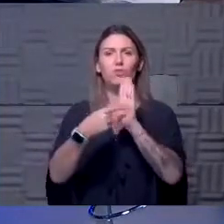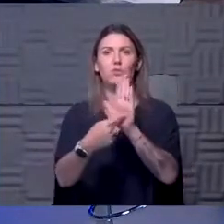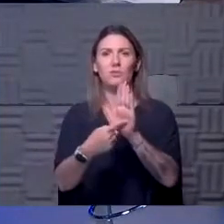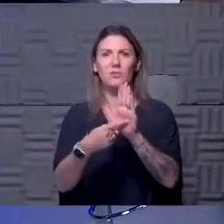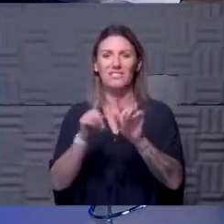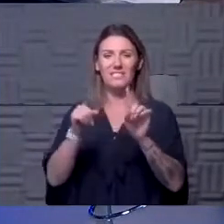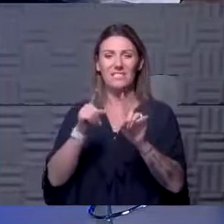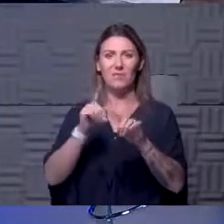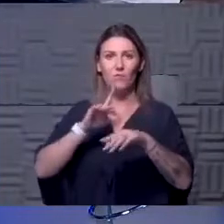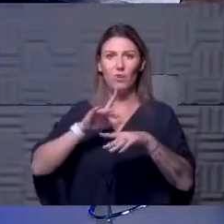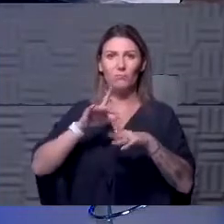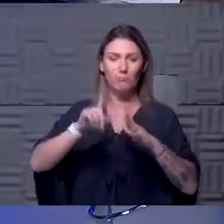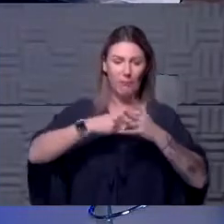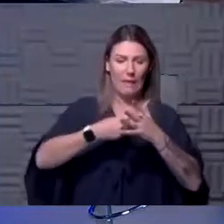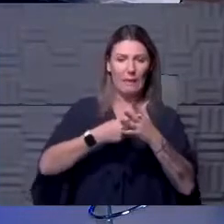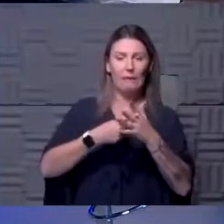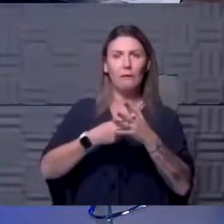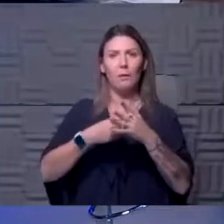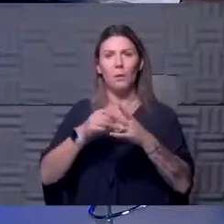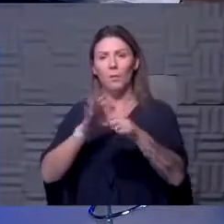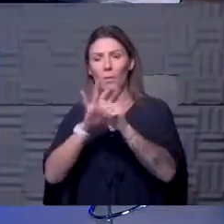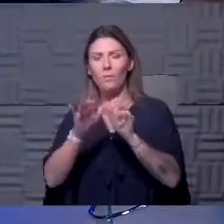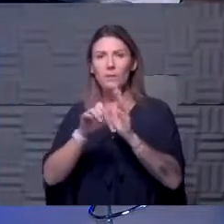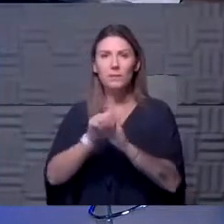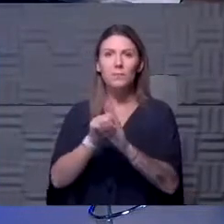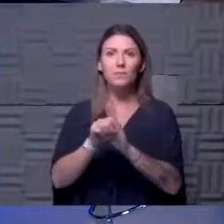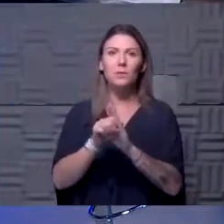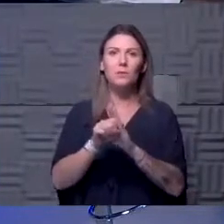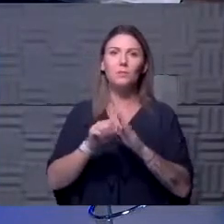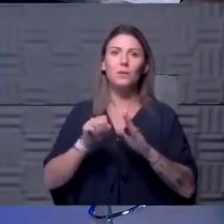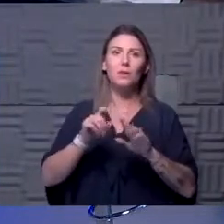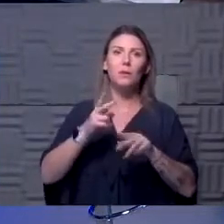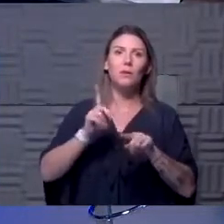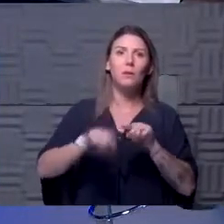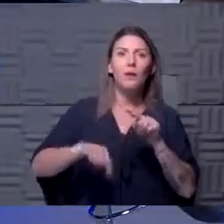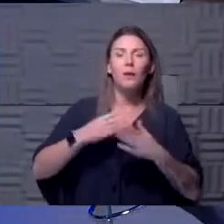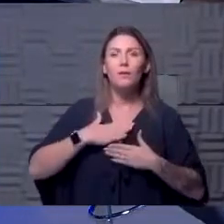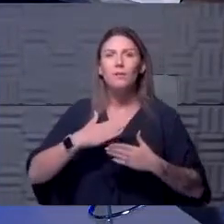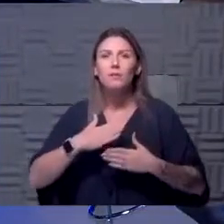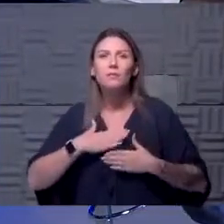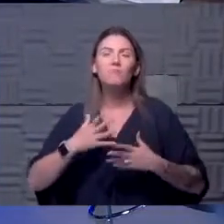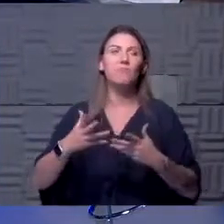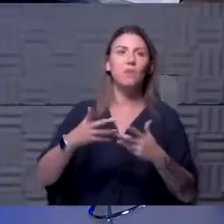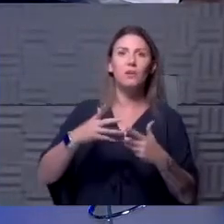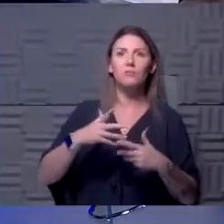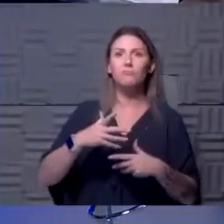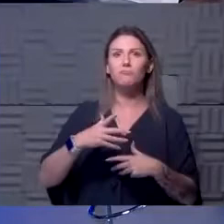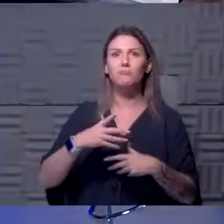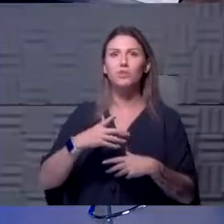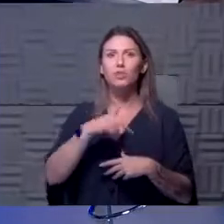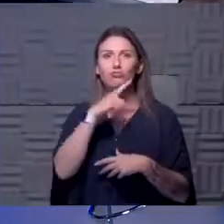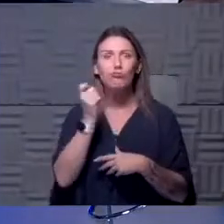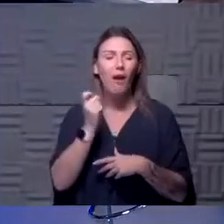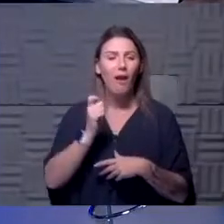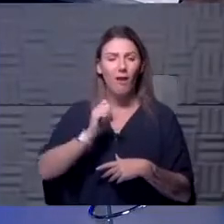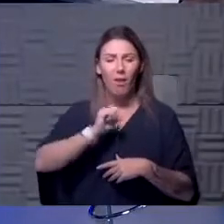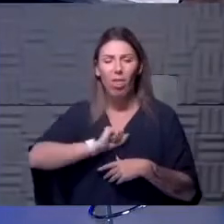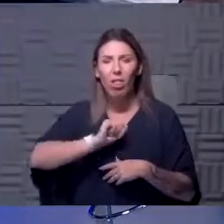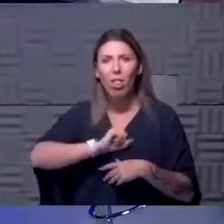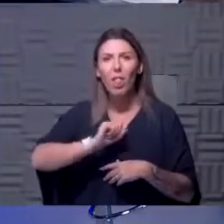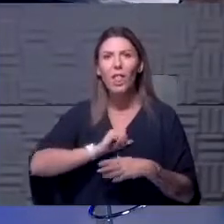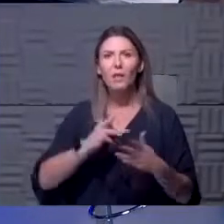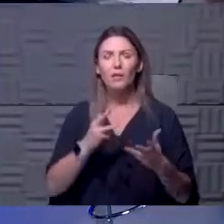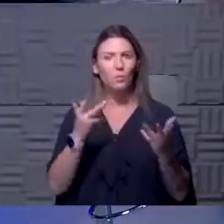COVID symptoms than adults do. The shortness of breath, dry cough, etc. Is that correct? What do you look for in kids?